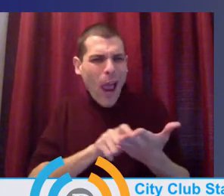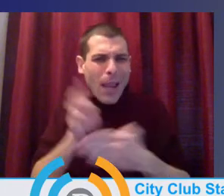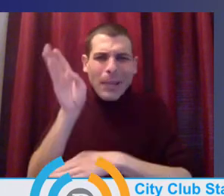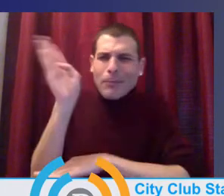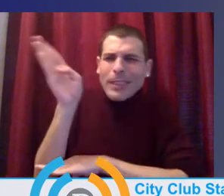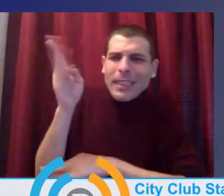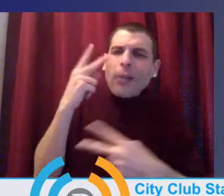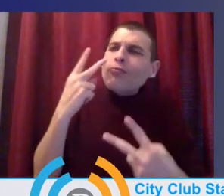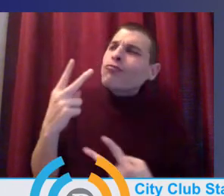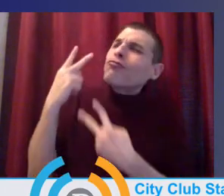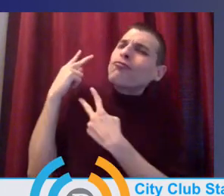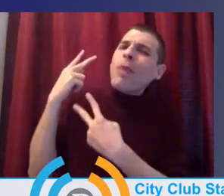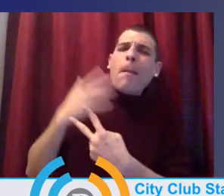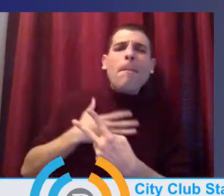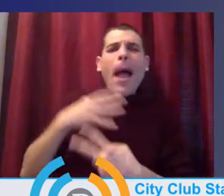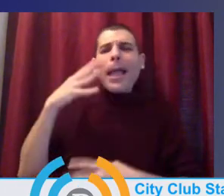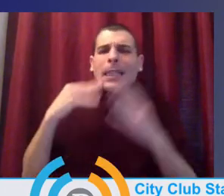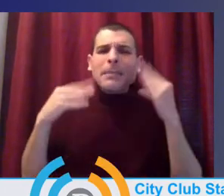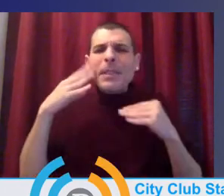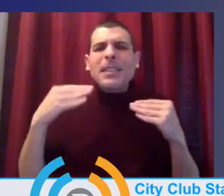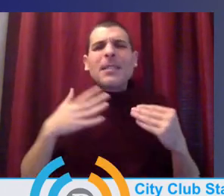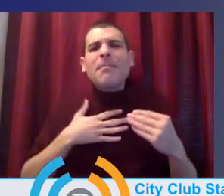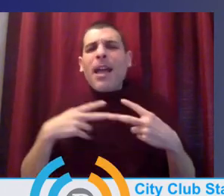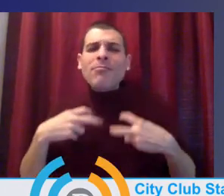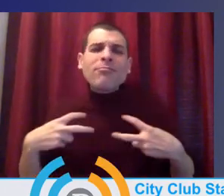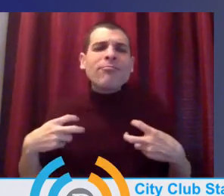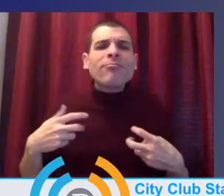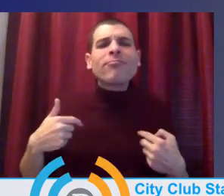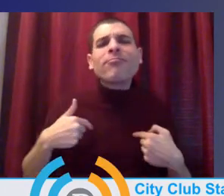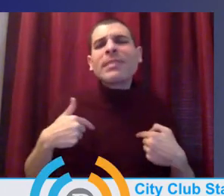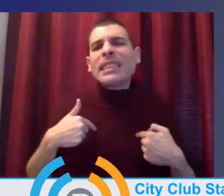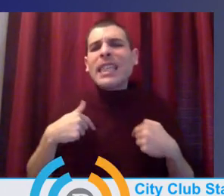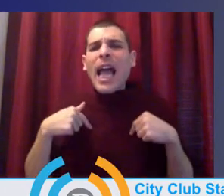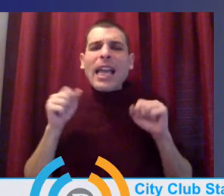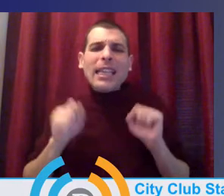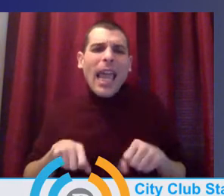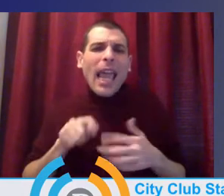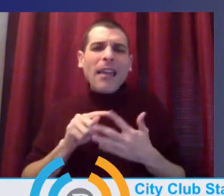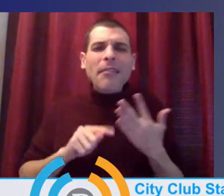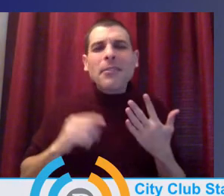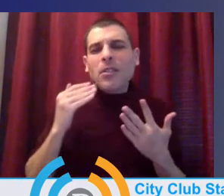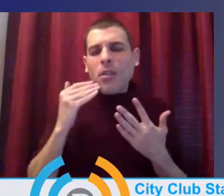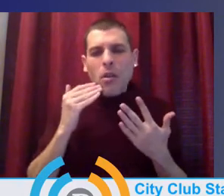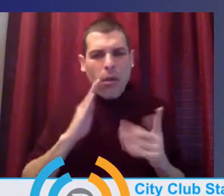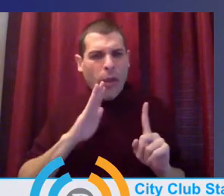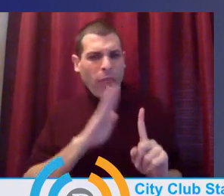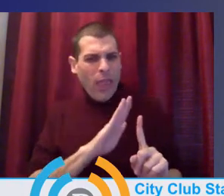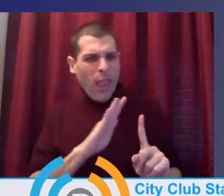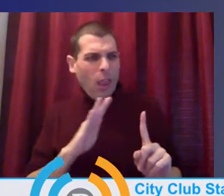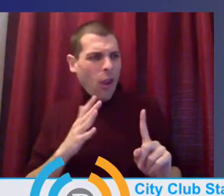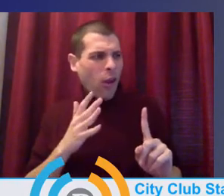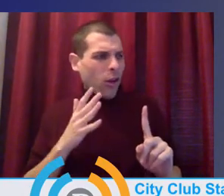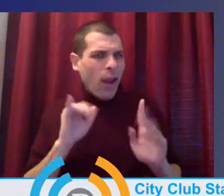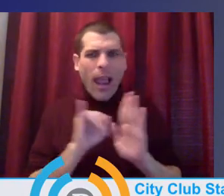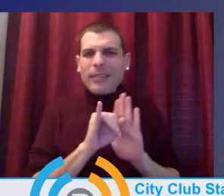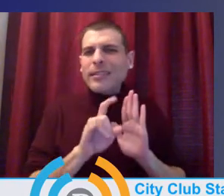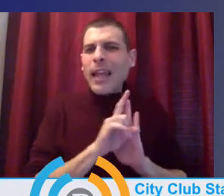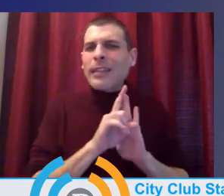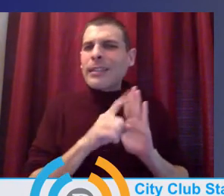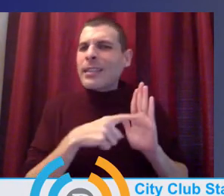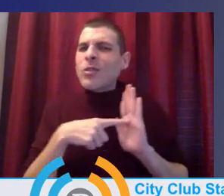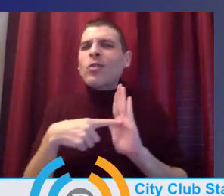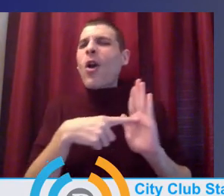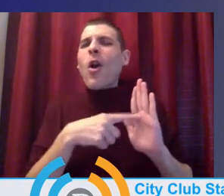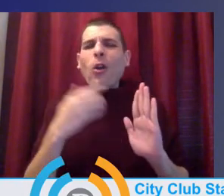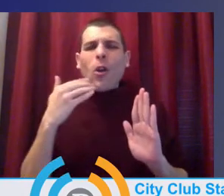they've explored their identity and their sense of agency, that they have a pathway in mind as they enter, uh, high school. Uh, so those are